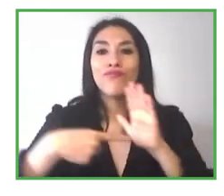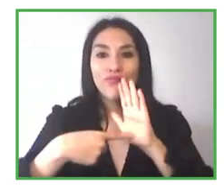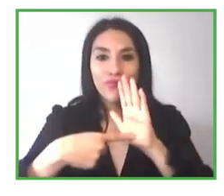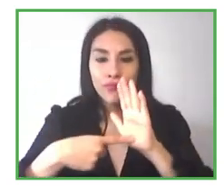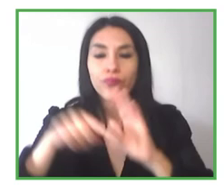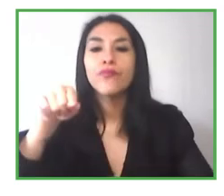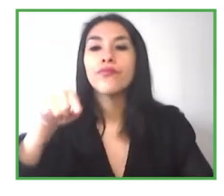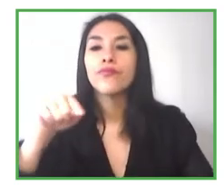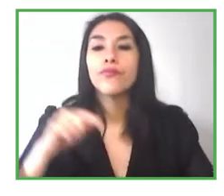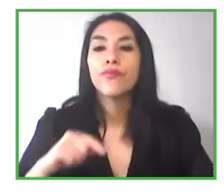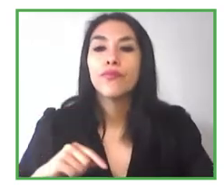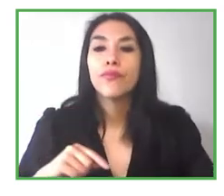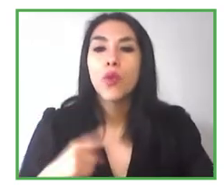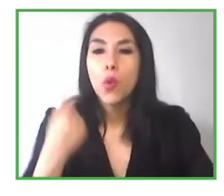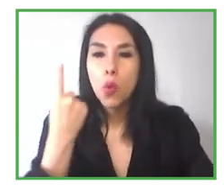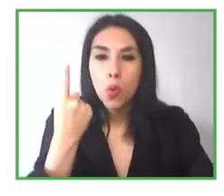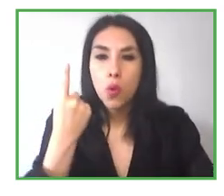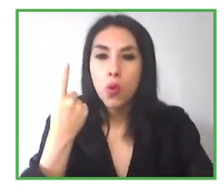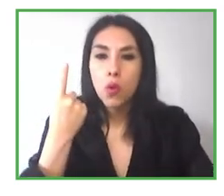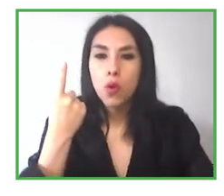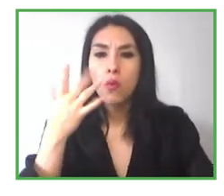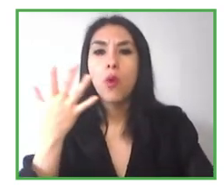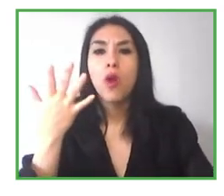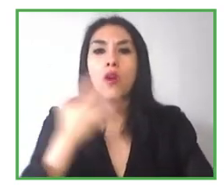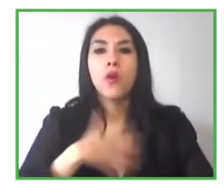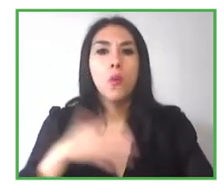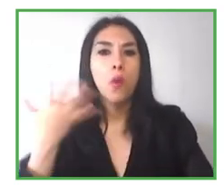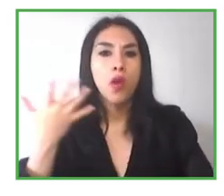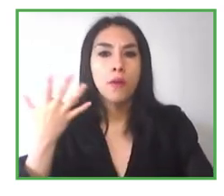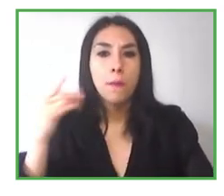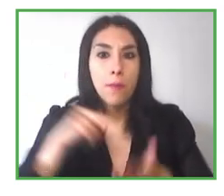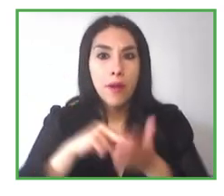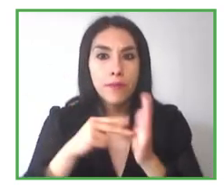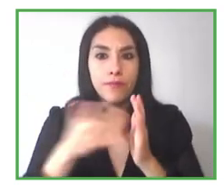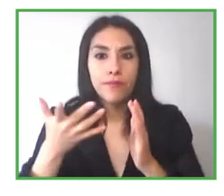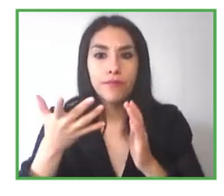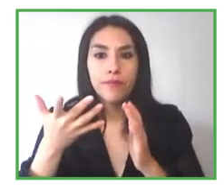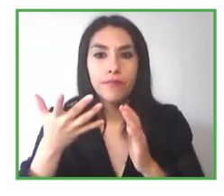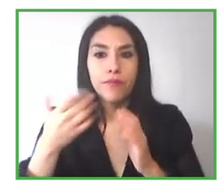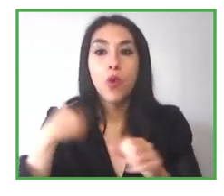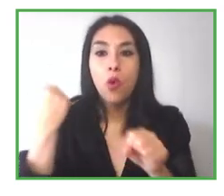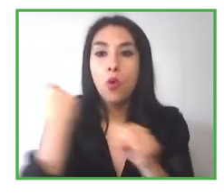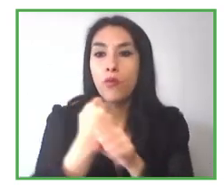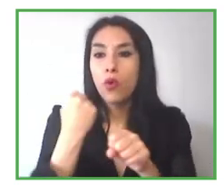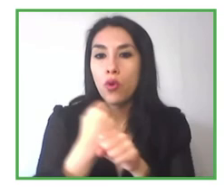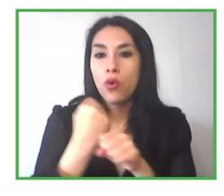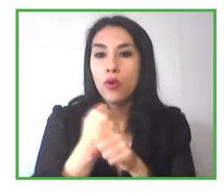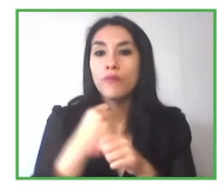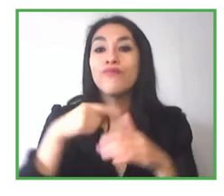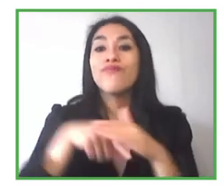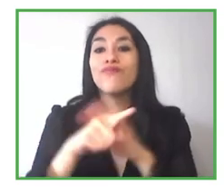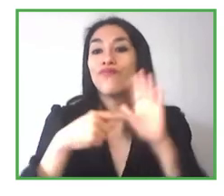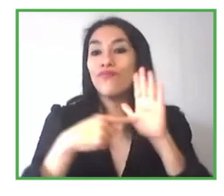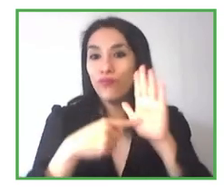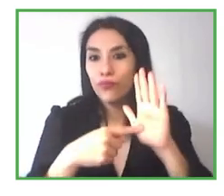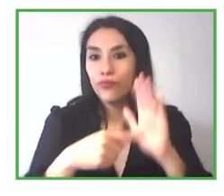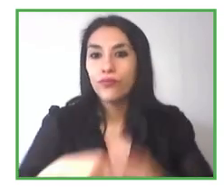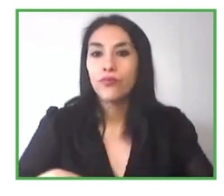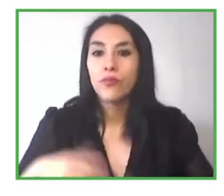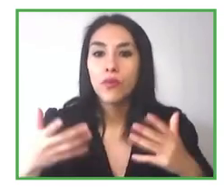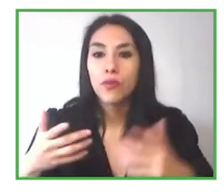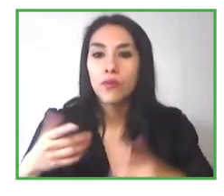And one of my favorite parts of my job at Seeing AI is talking to our customers